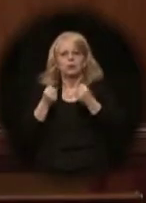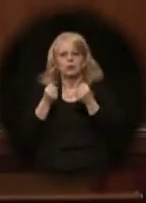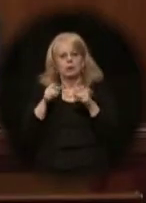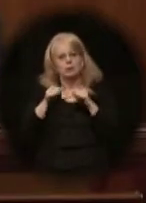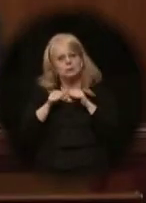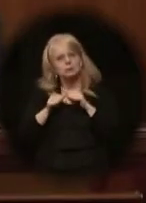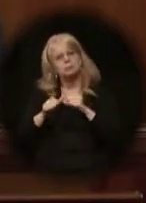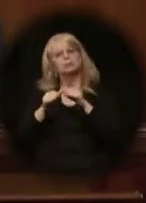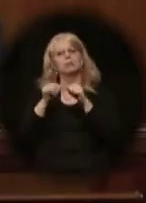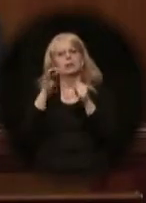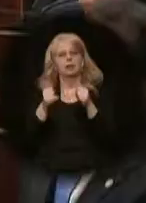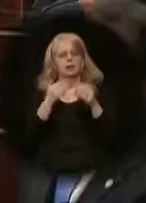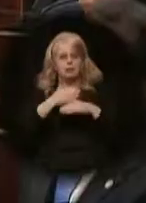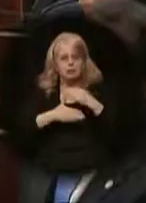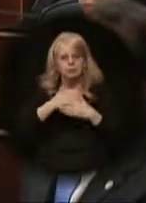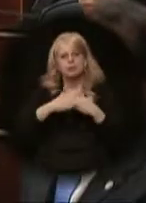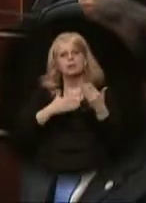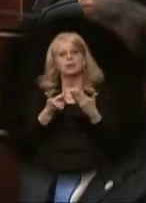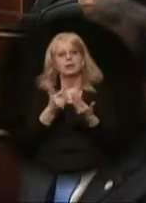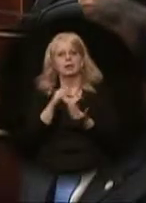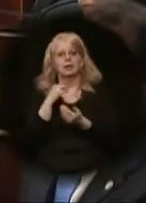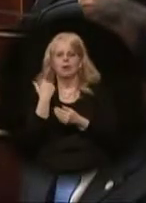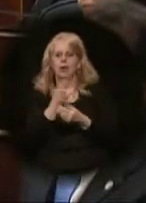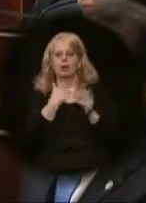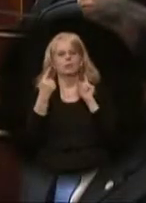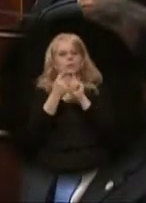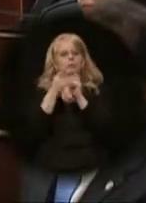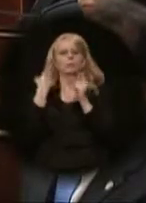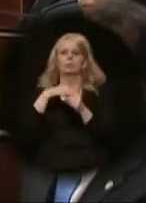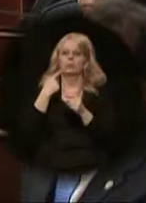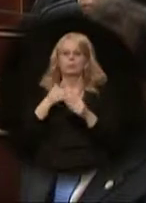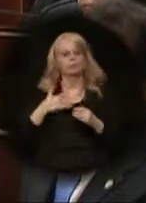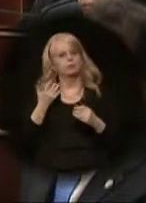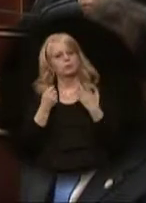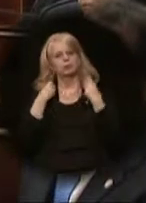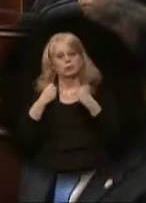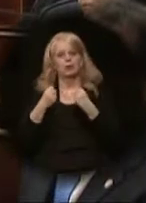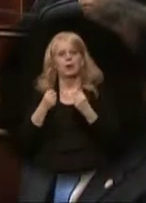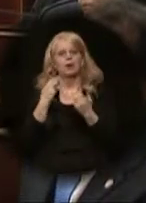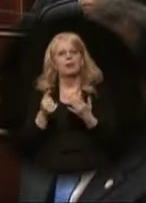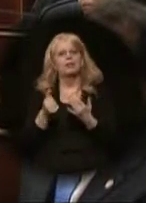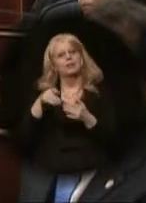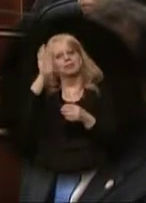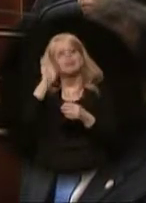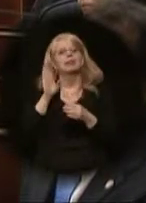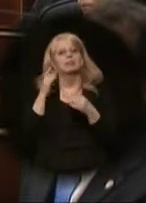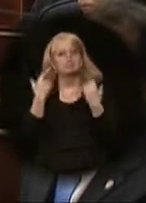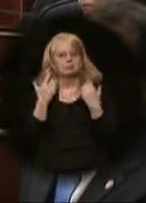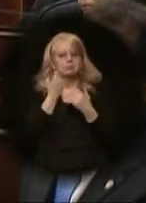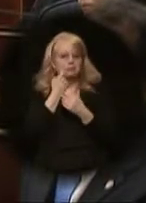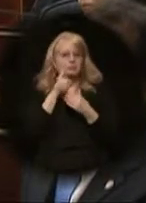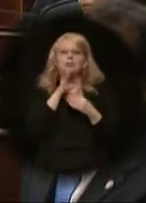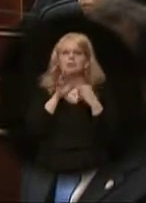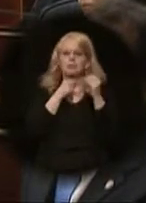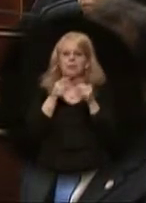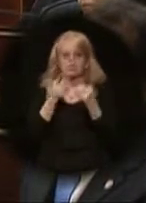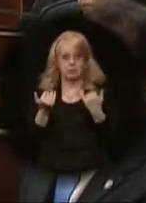his compassion, make all who meet him strong. So the Alaskans I spoke of tonight,